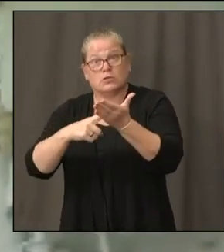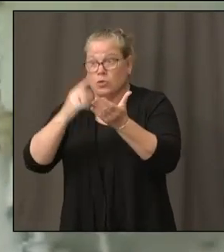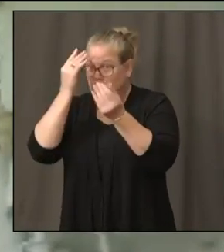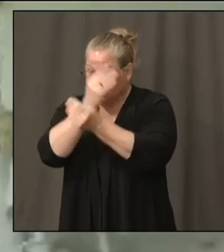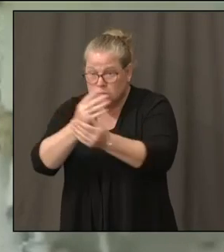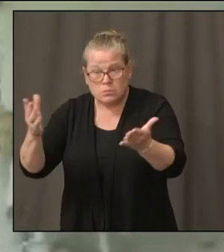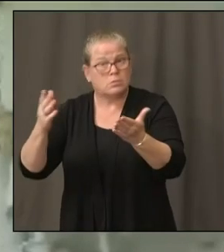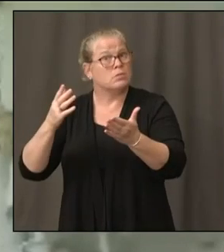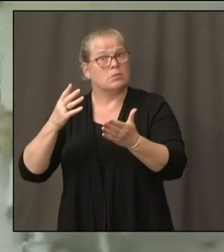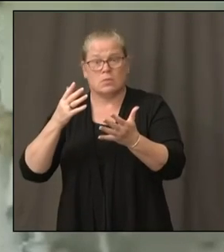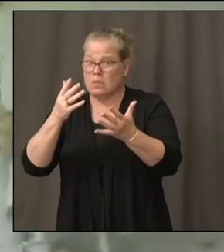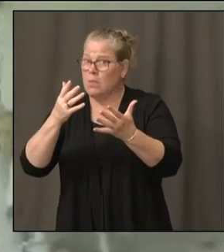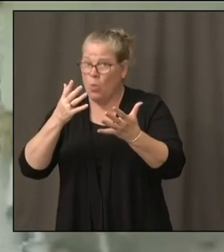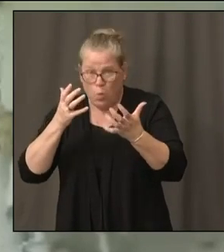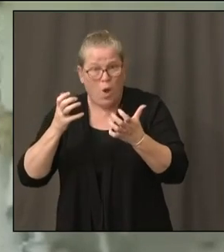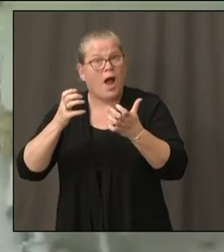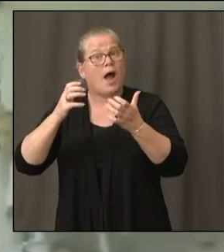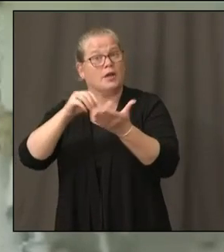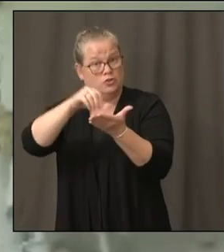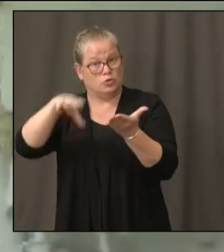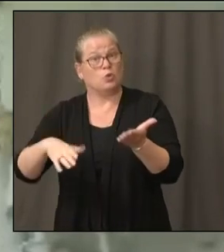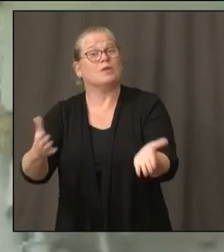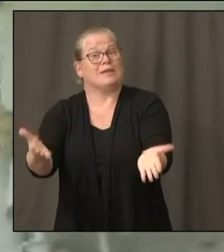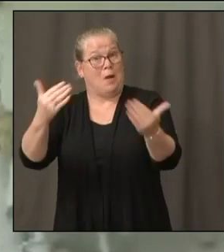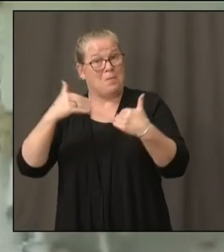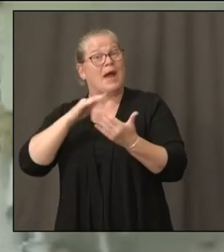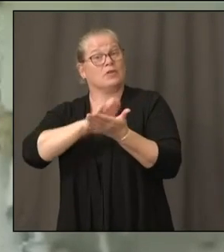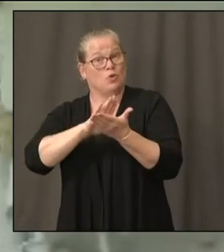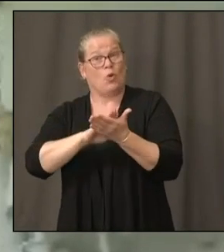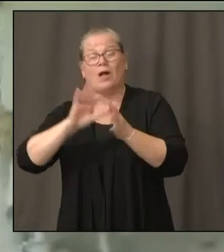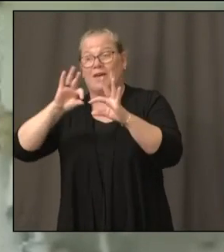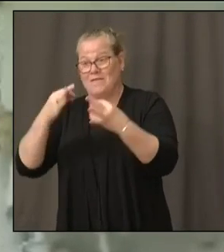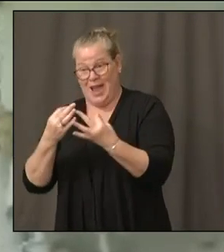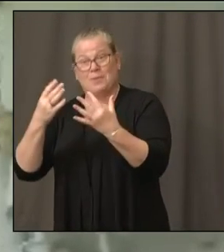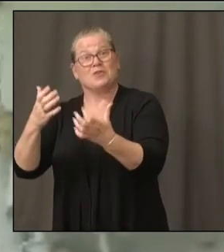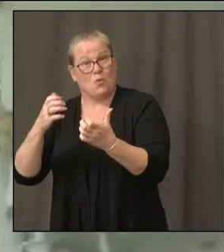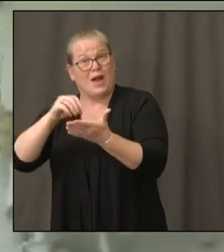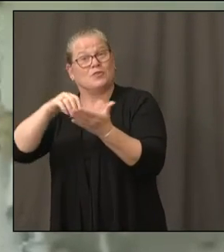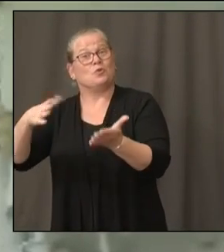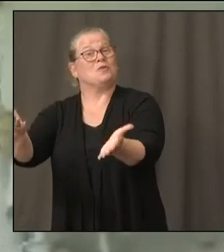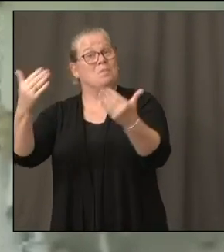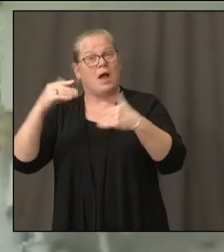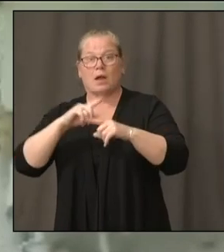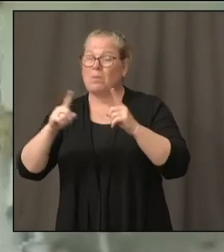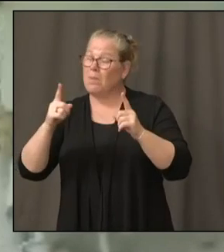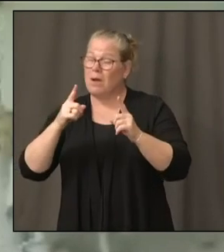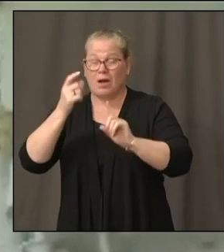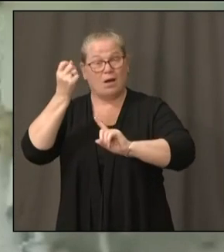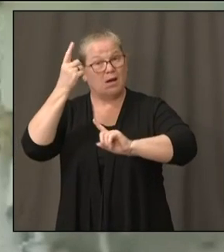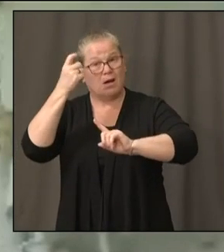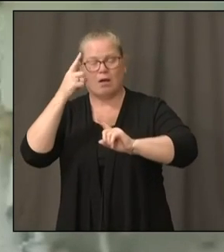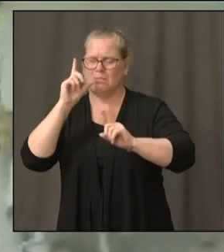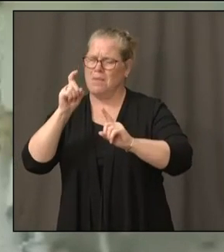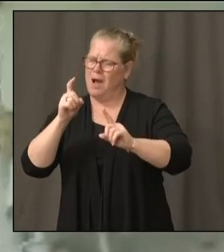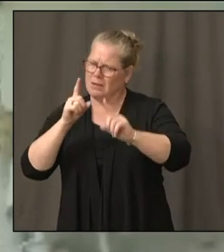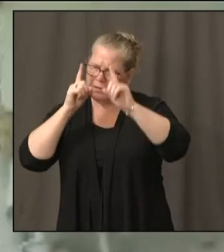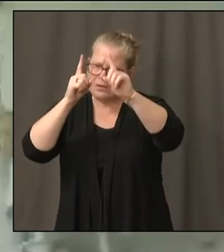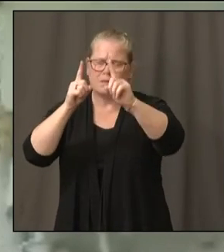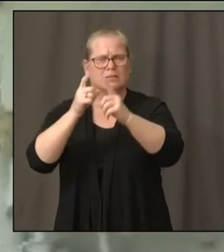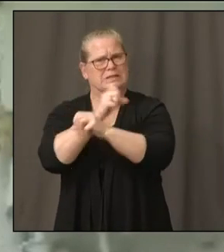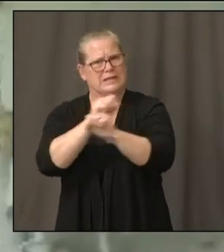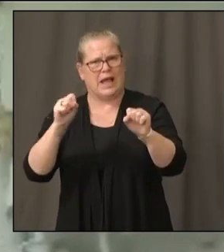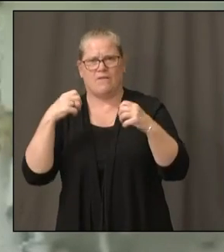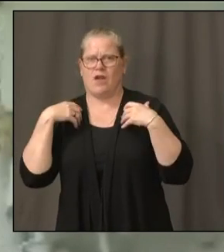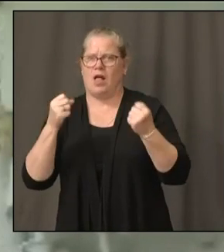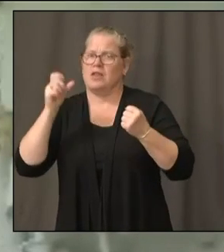they, as do the families. But honestly, it has to be a safe and healthy environment. Right now, the data is showing